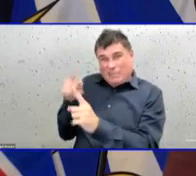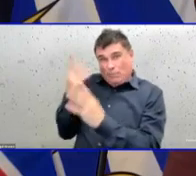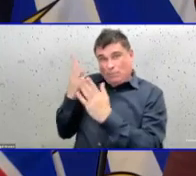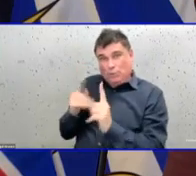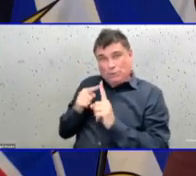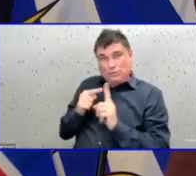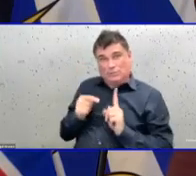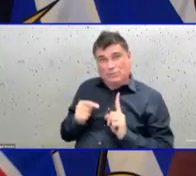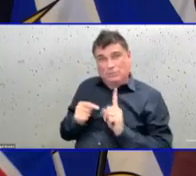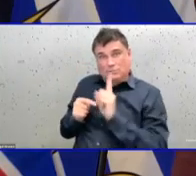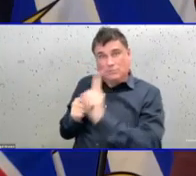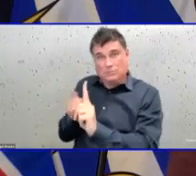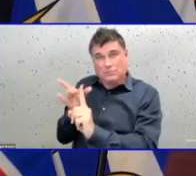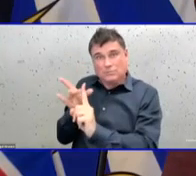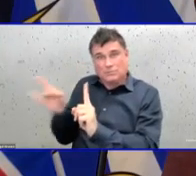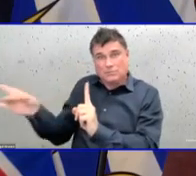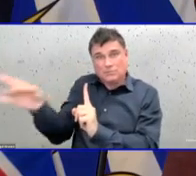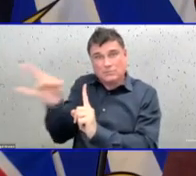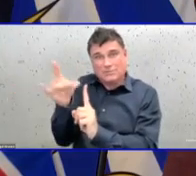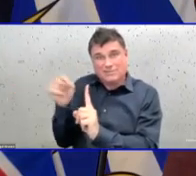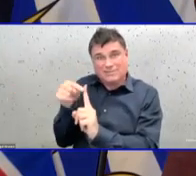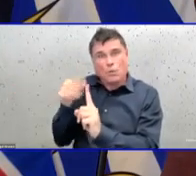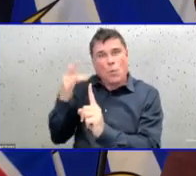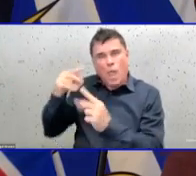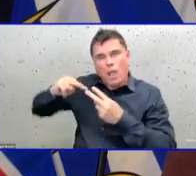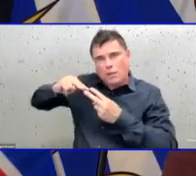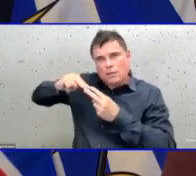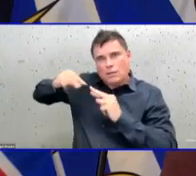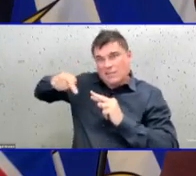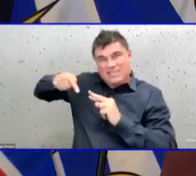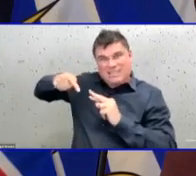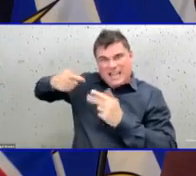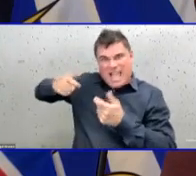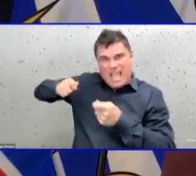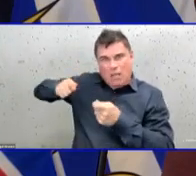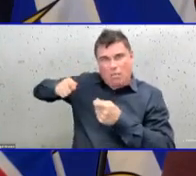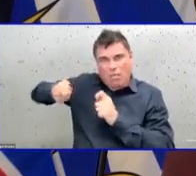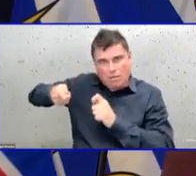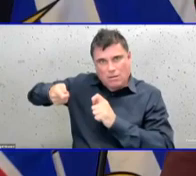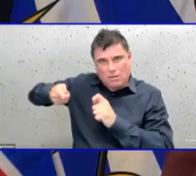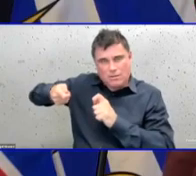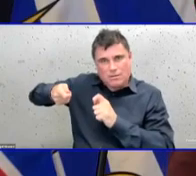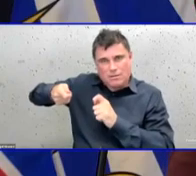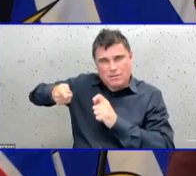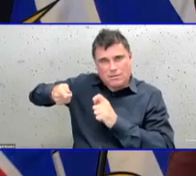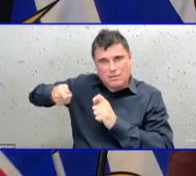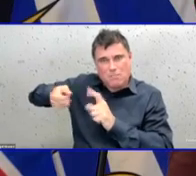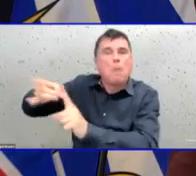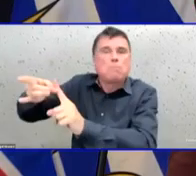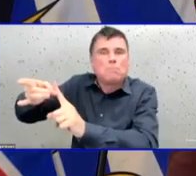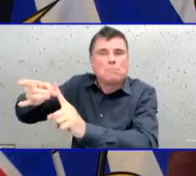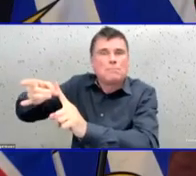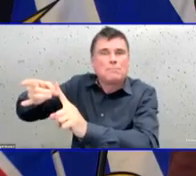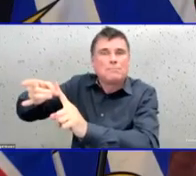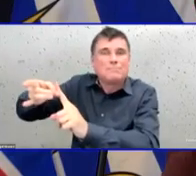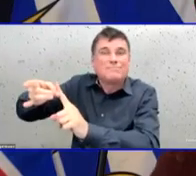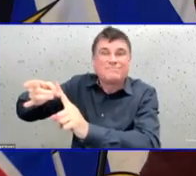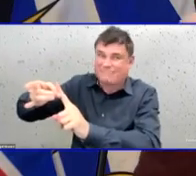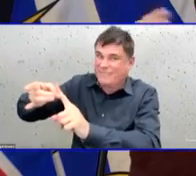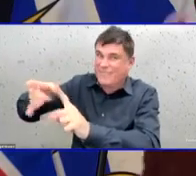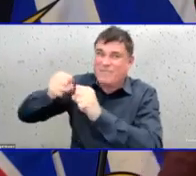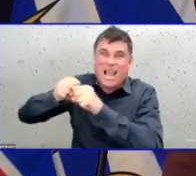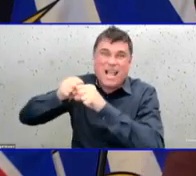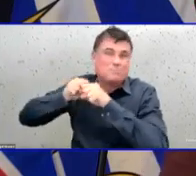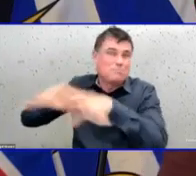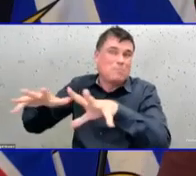situation like that, particularly in long-term care, it can still spread. And for most people it still causes a very mild illness,